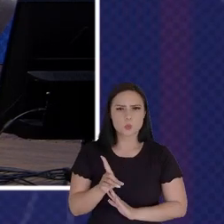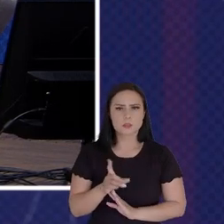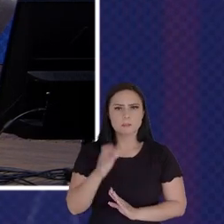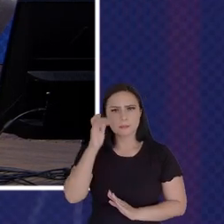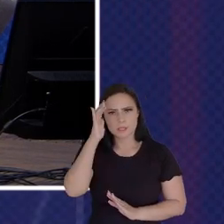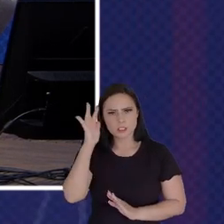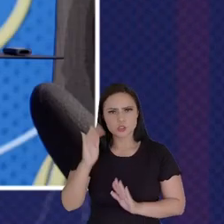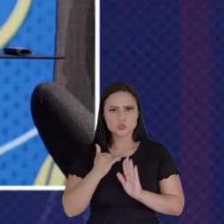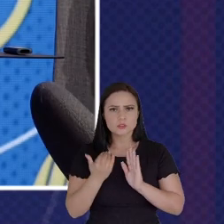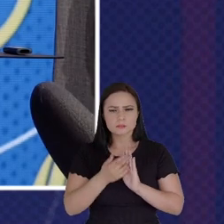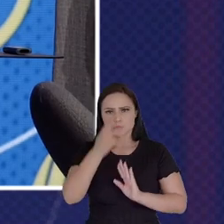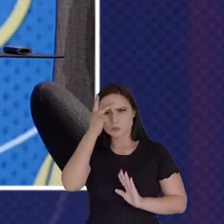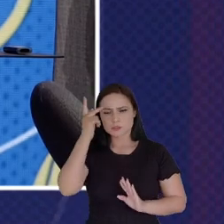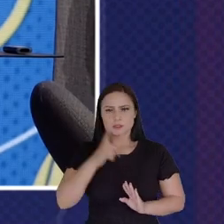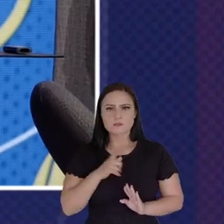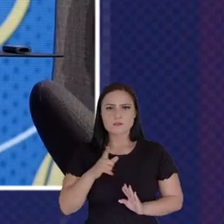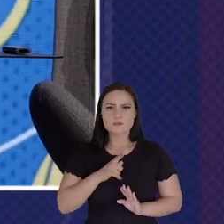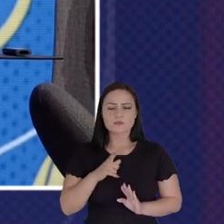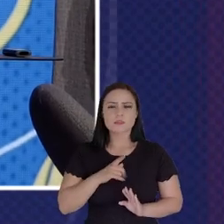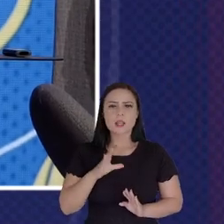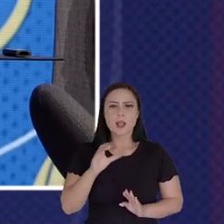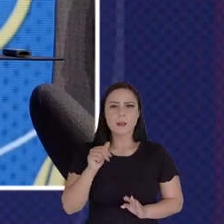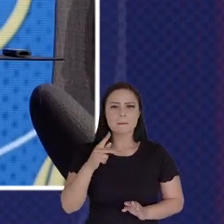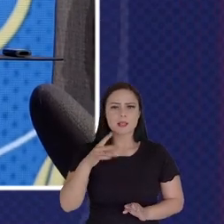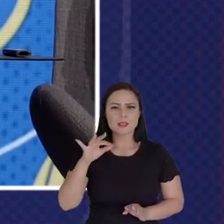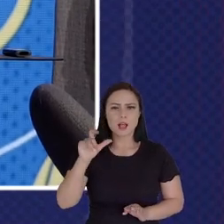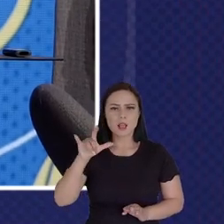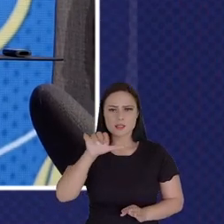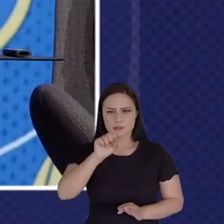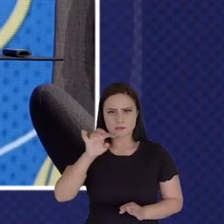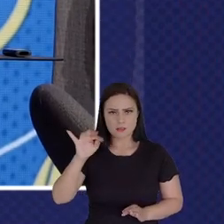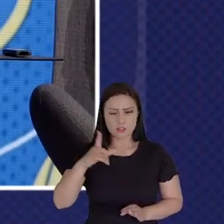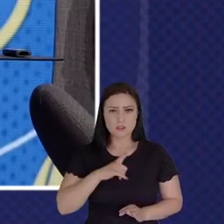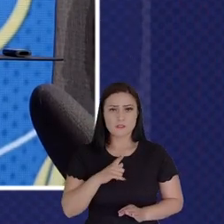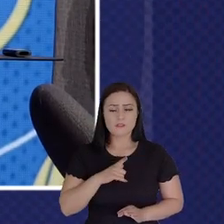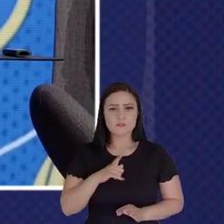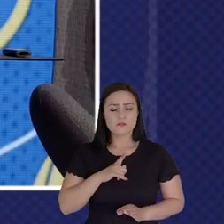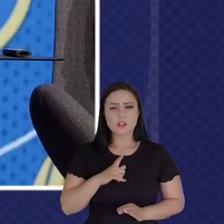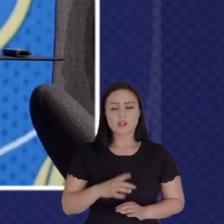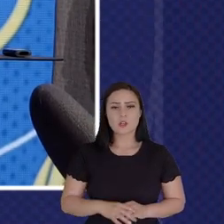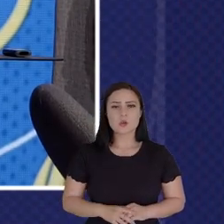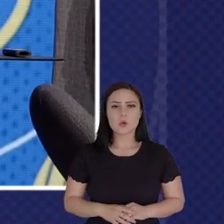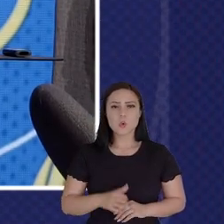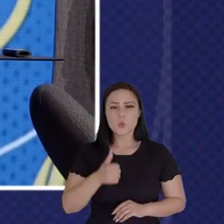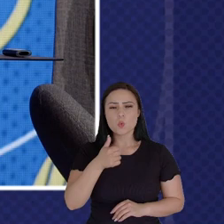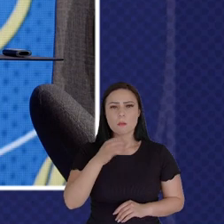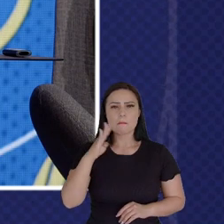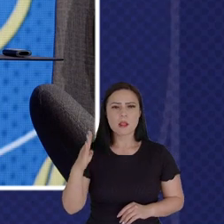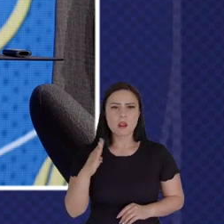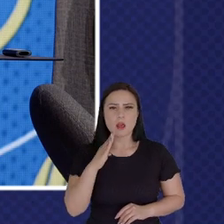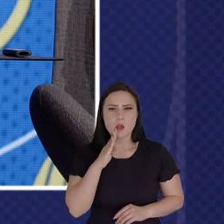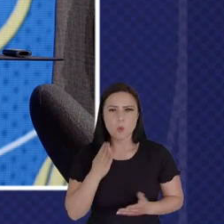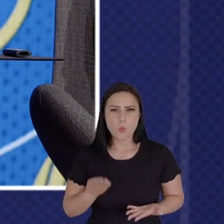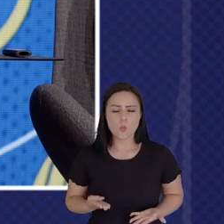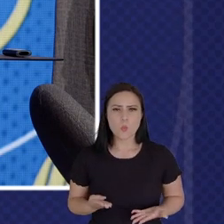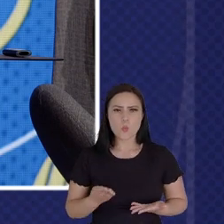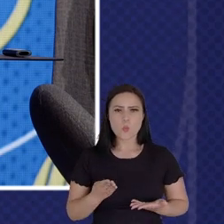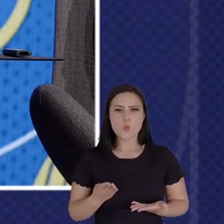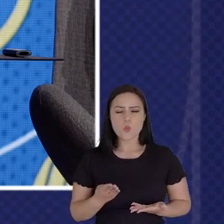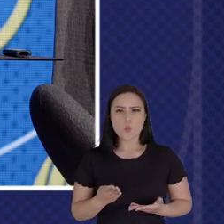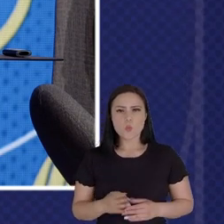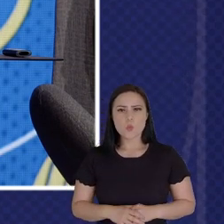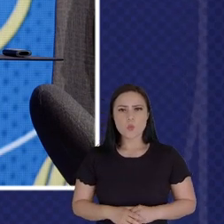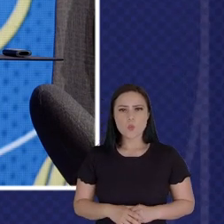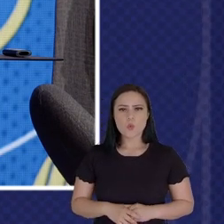In Brazil Got Together And They Have A Big Grant Billion I'm Talking About A Billion To Deliver